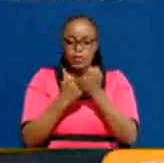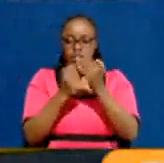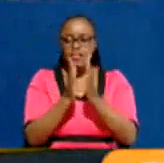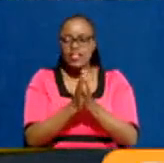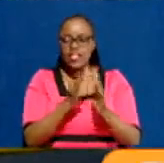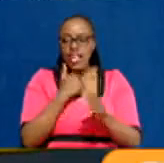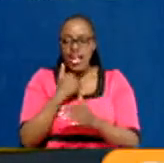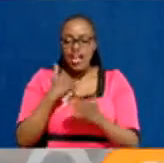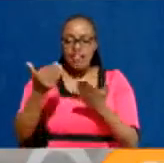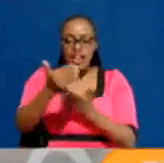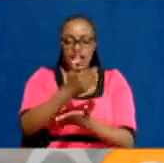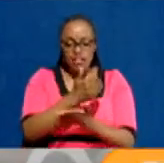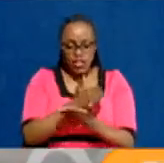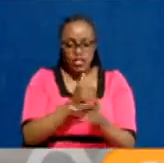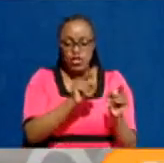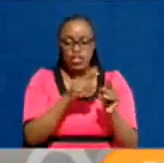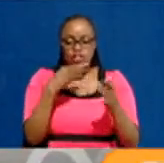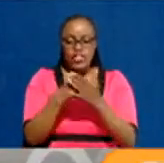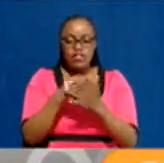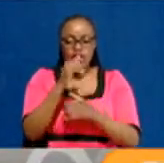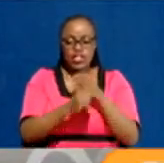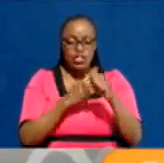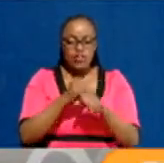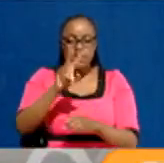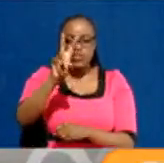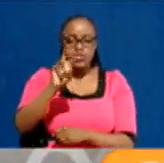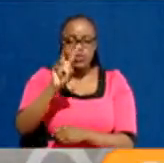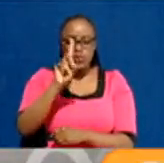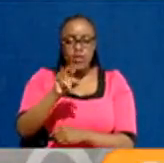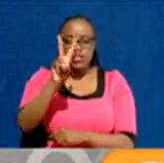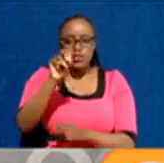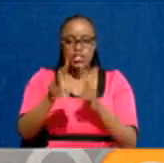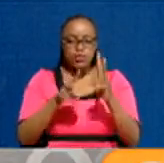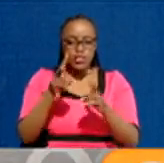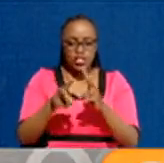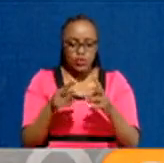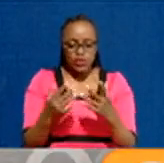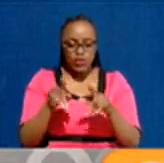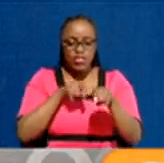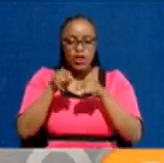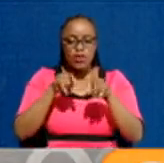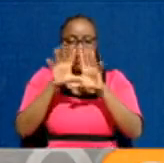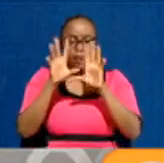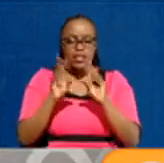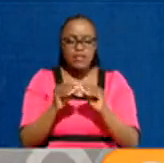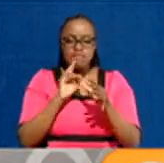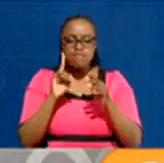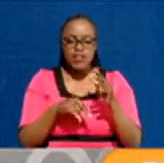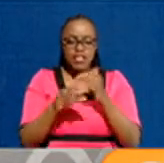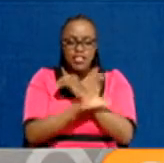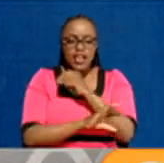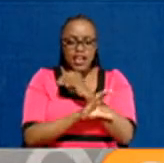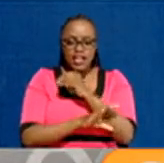shortfall in revenue collection. In the financial year 2021-2022, the control of budget indicates the country